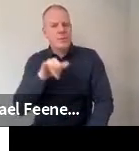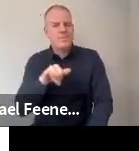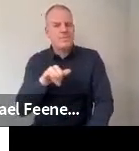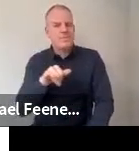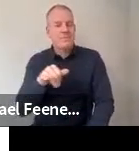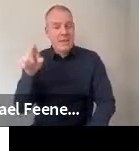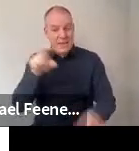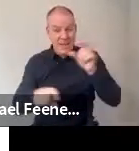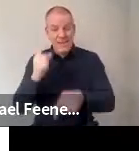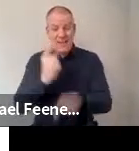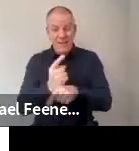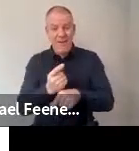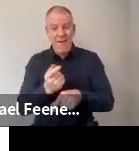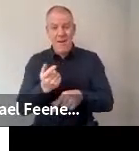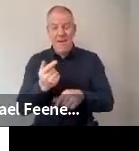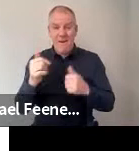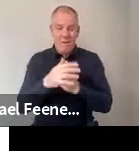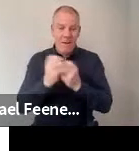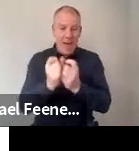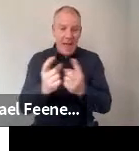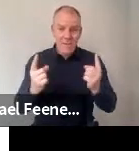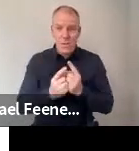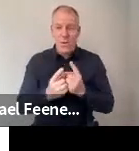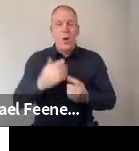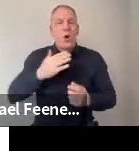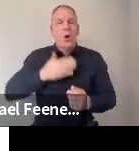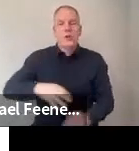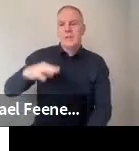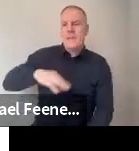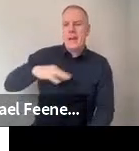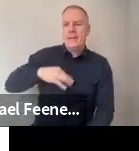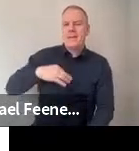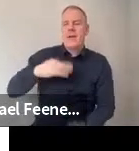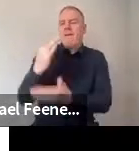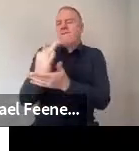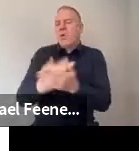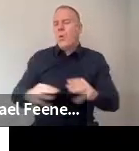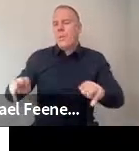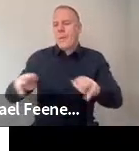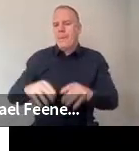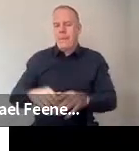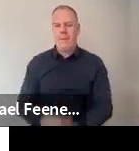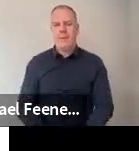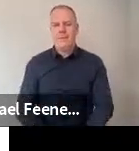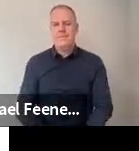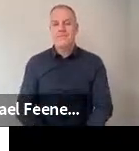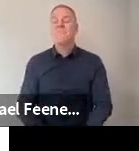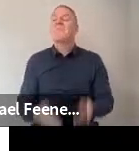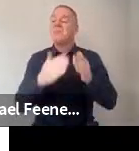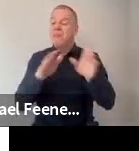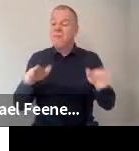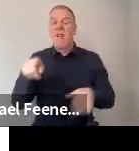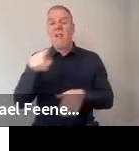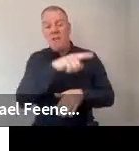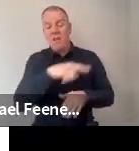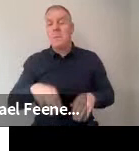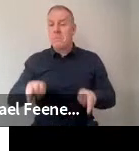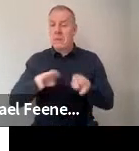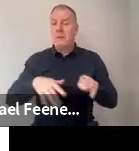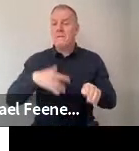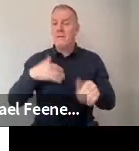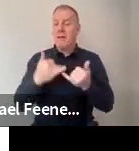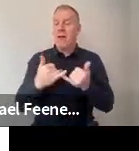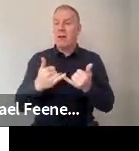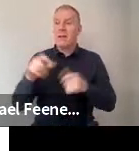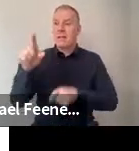science for, for everyone, or is it only benefiting a privileged few. And in general, people felt that